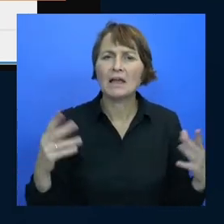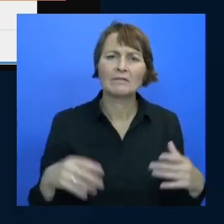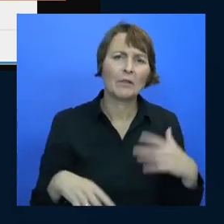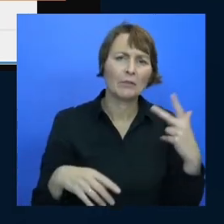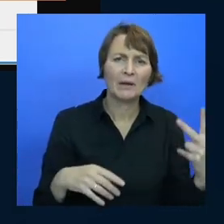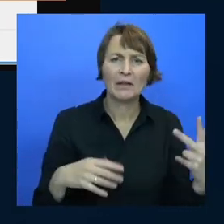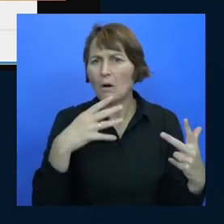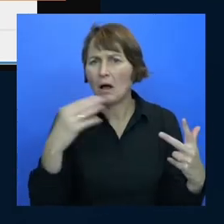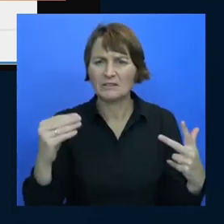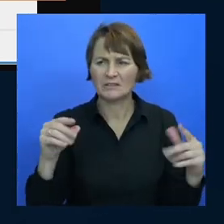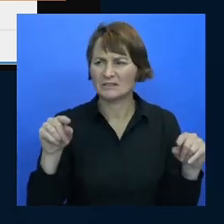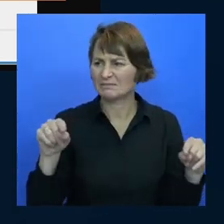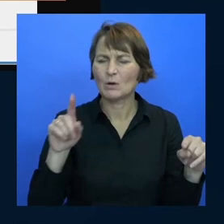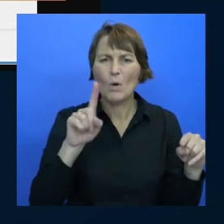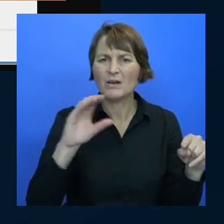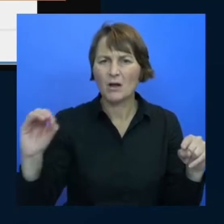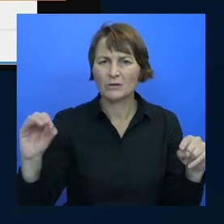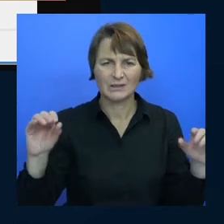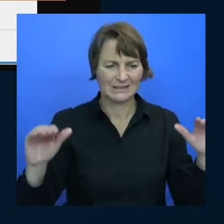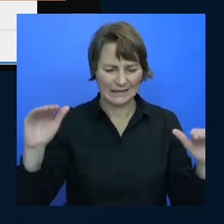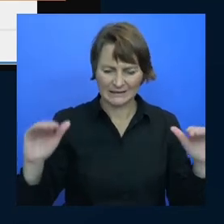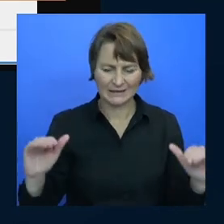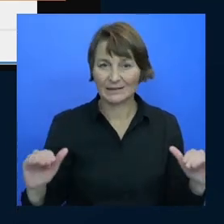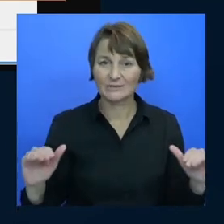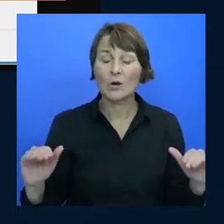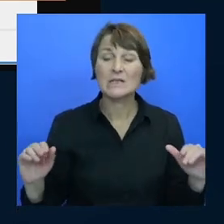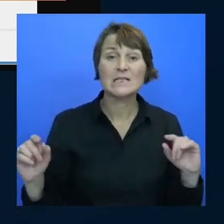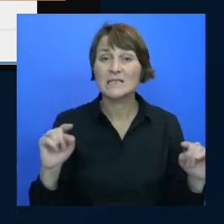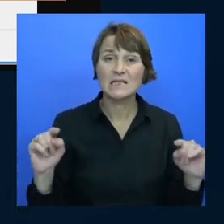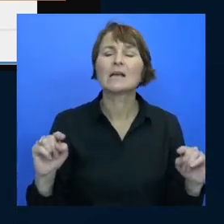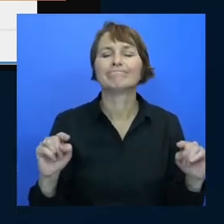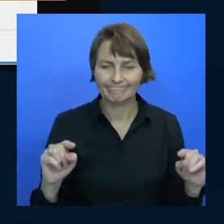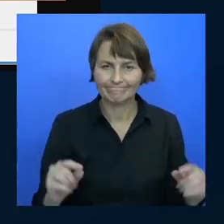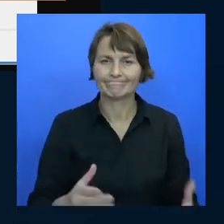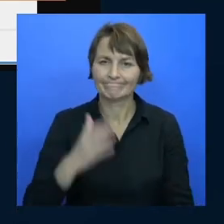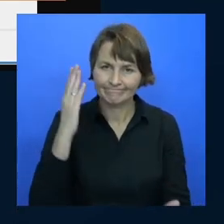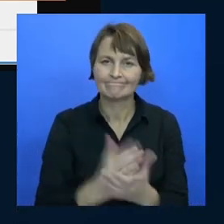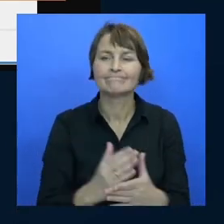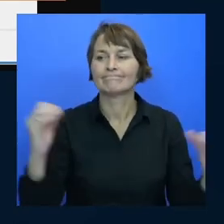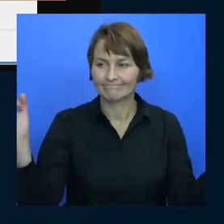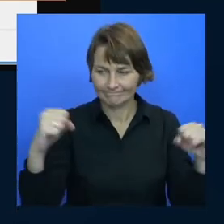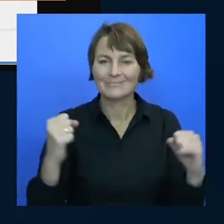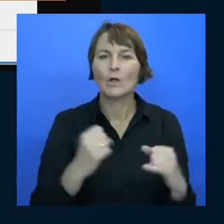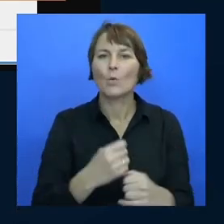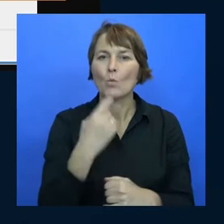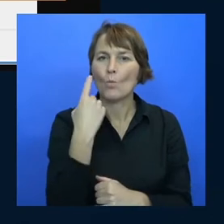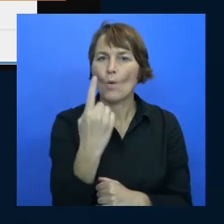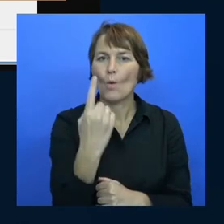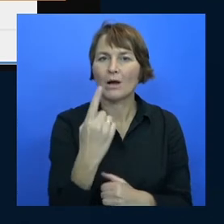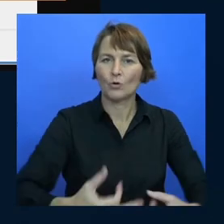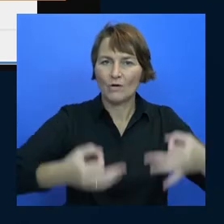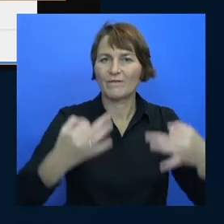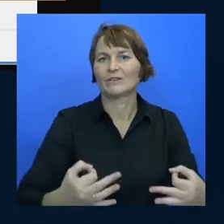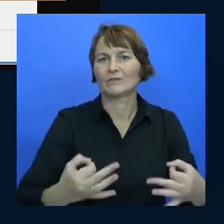argue about it the only answer is to make a new final official standard so now you have 101 standards